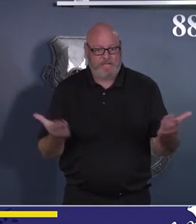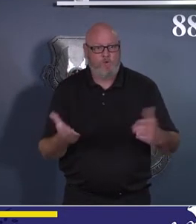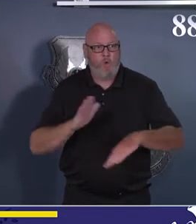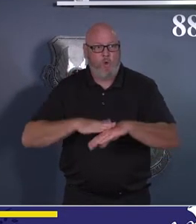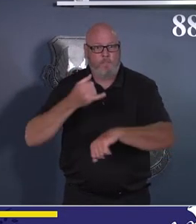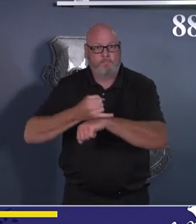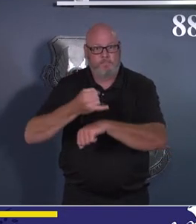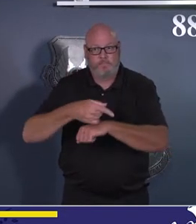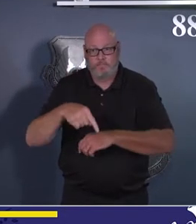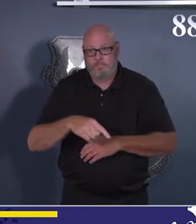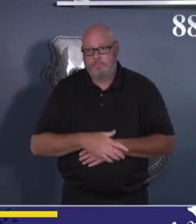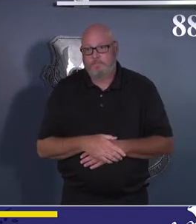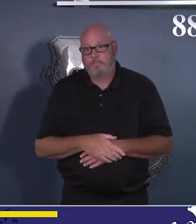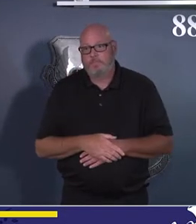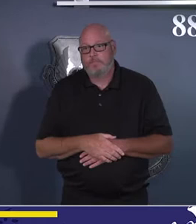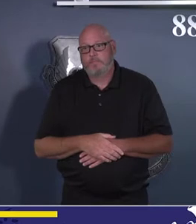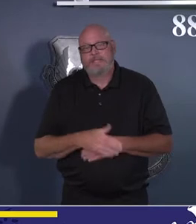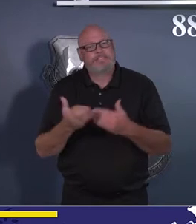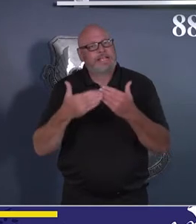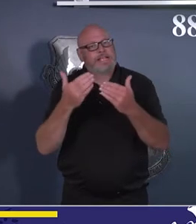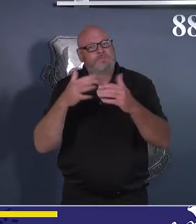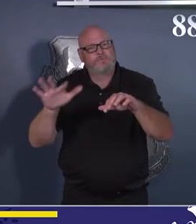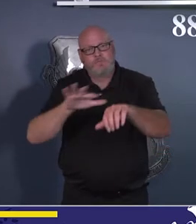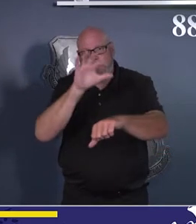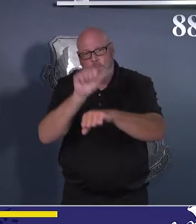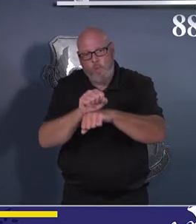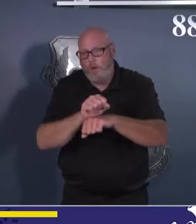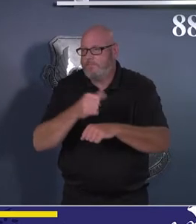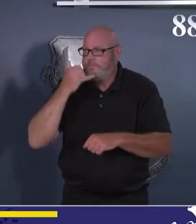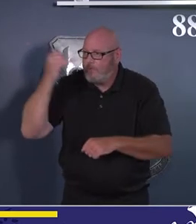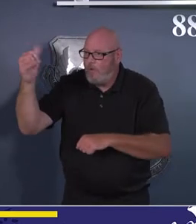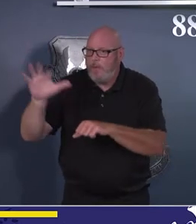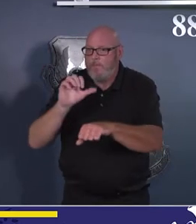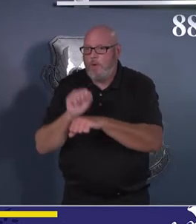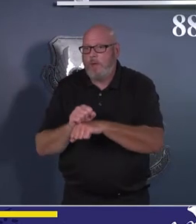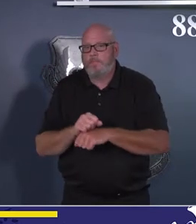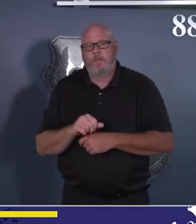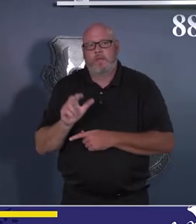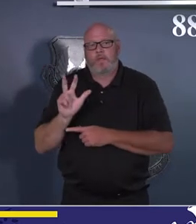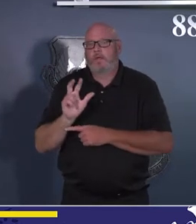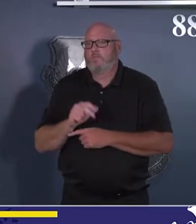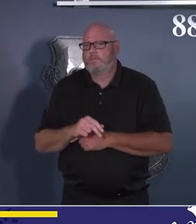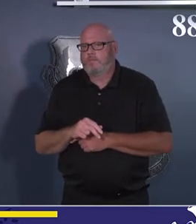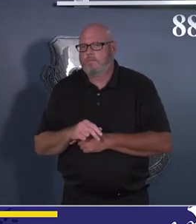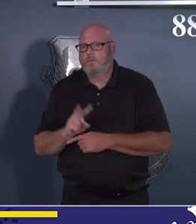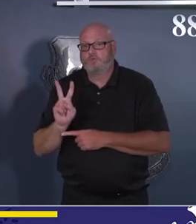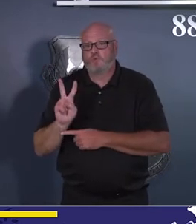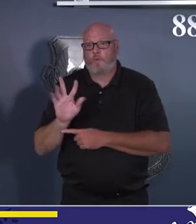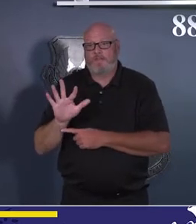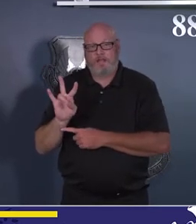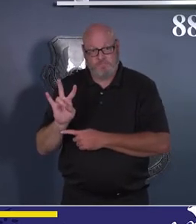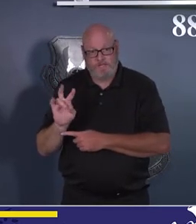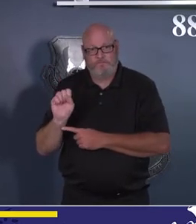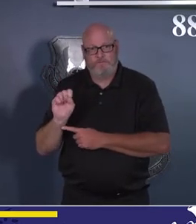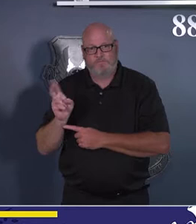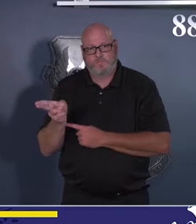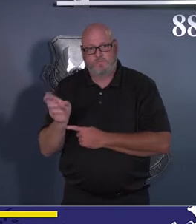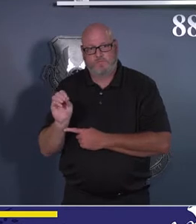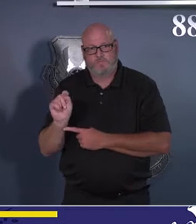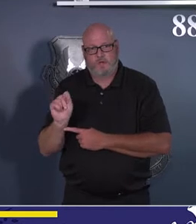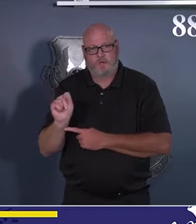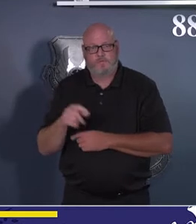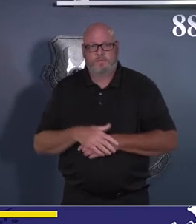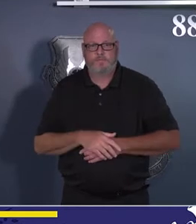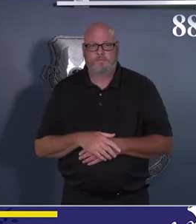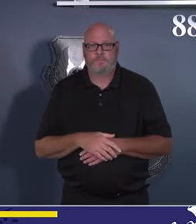appointment again by calling 257-SHOT and select option one. Thank you very much for your time this afternoon. With that, I will turn it over to